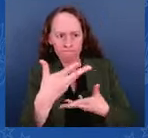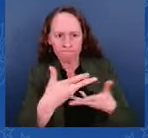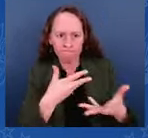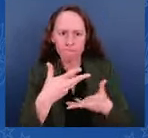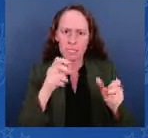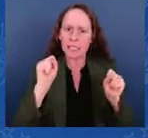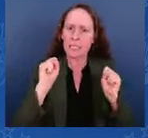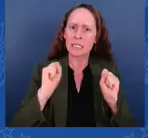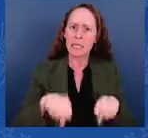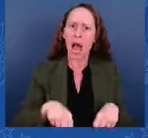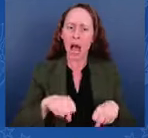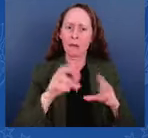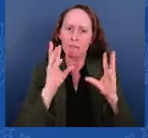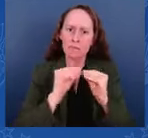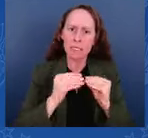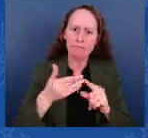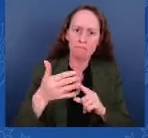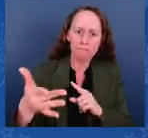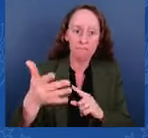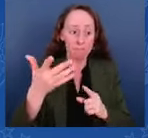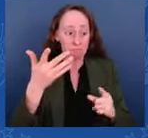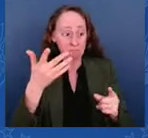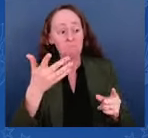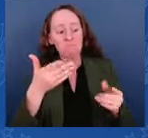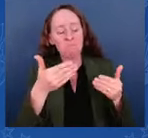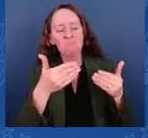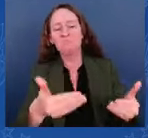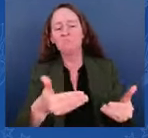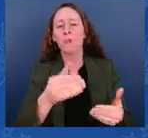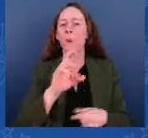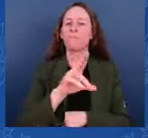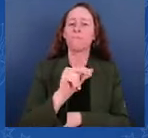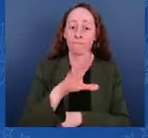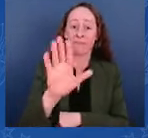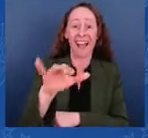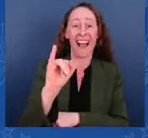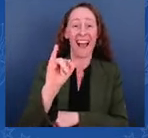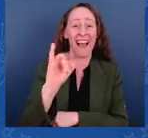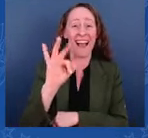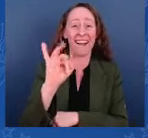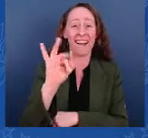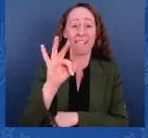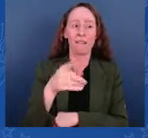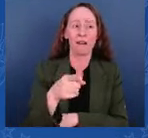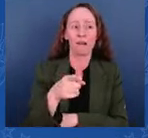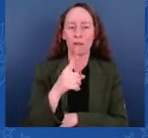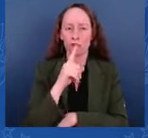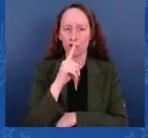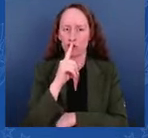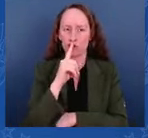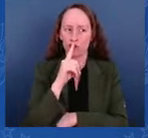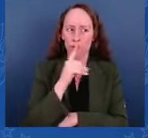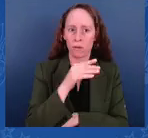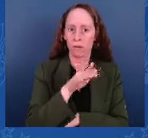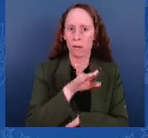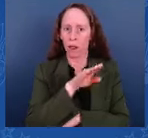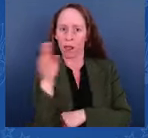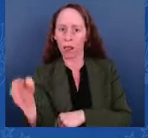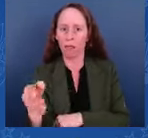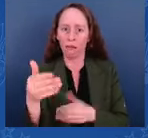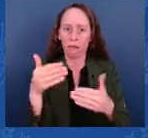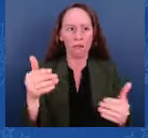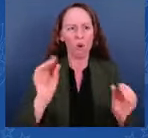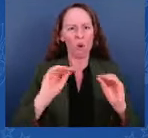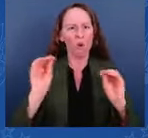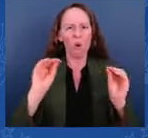individual chooses not to use our legal pathways, if they choose to come without permission and against the law, they'll be restricted from